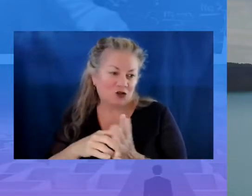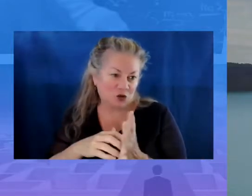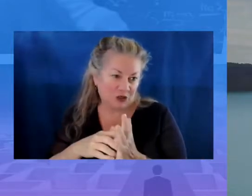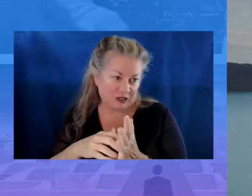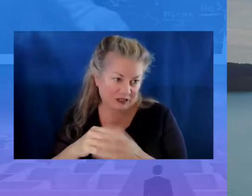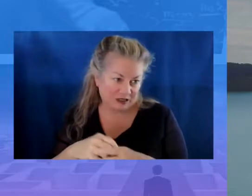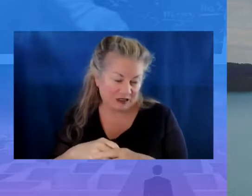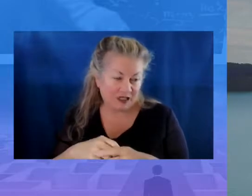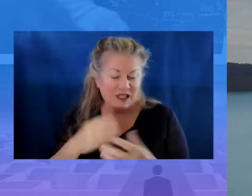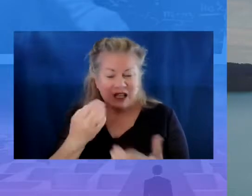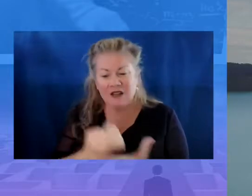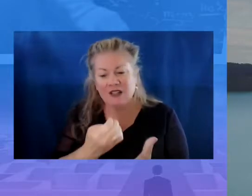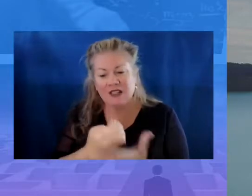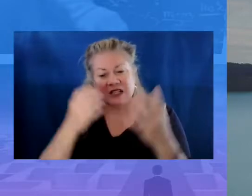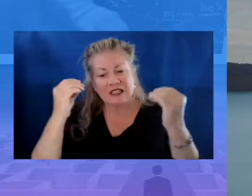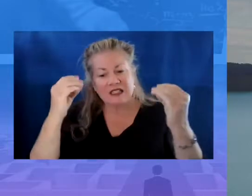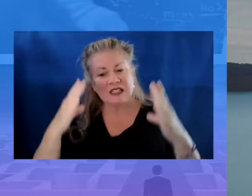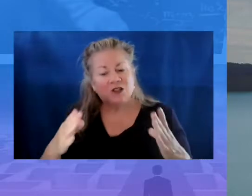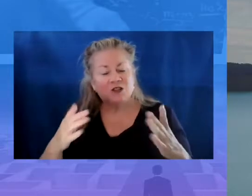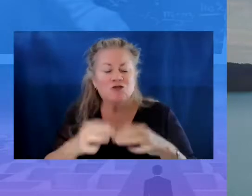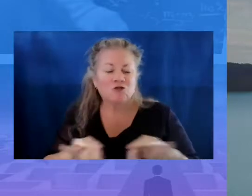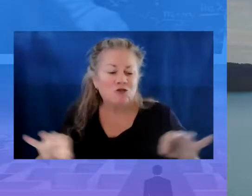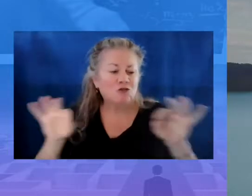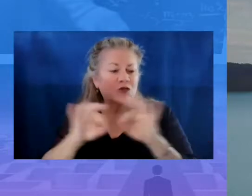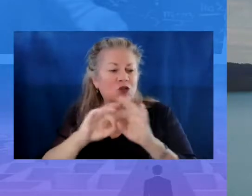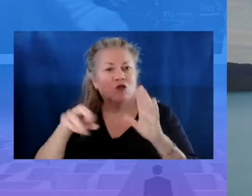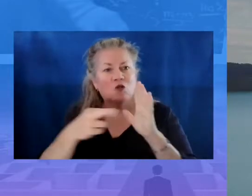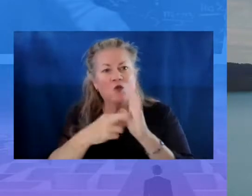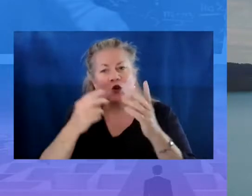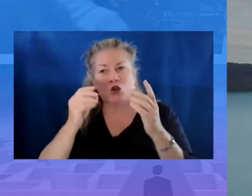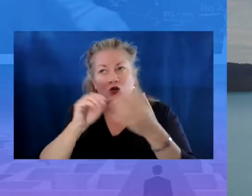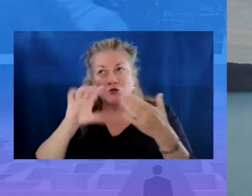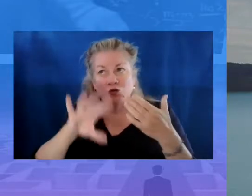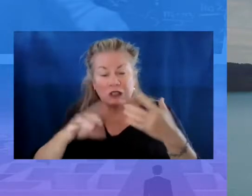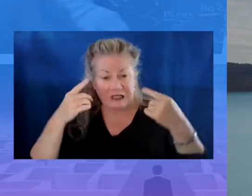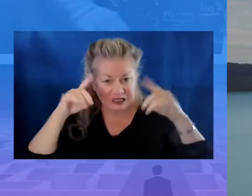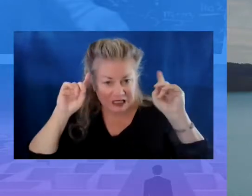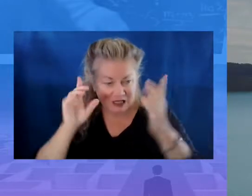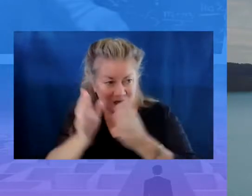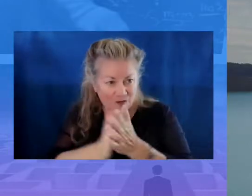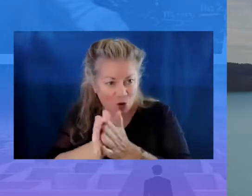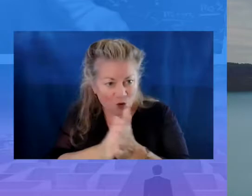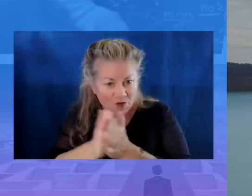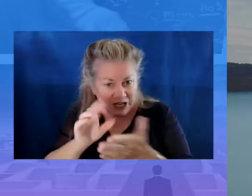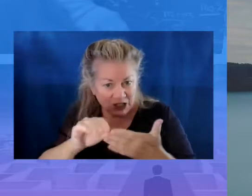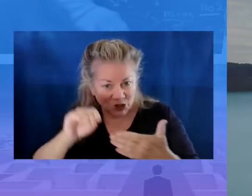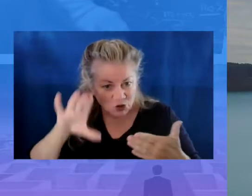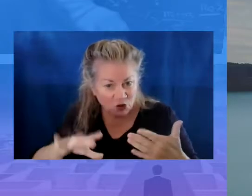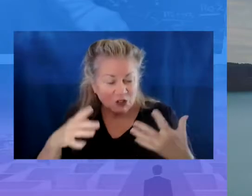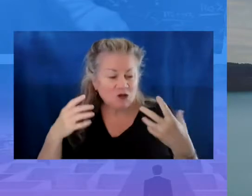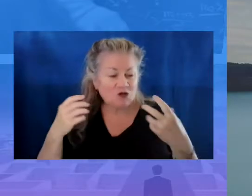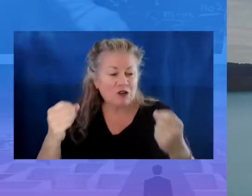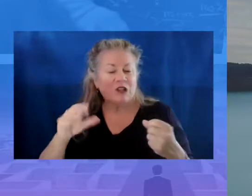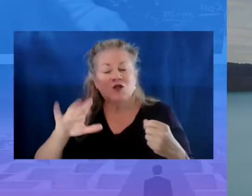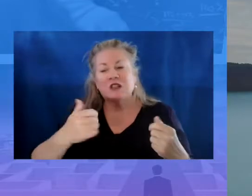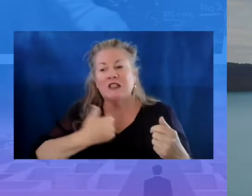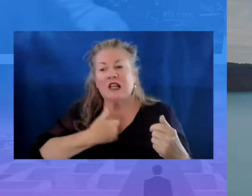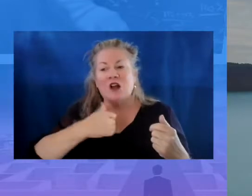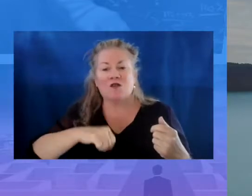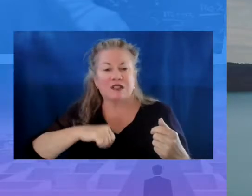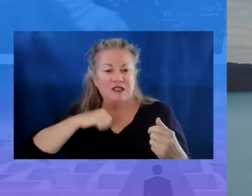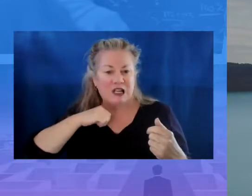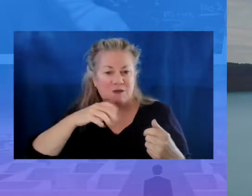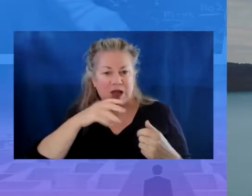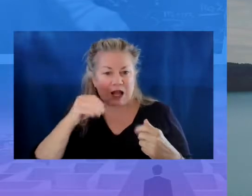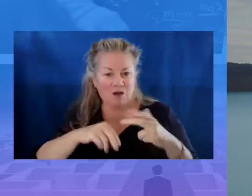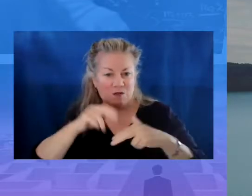The evidence is clear that teachers play a critical role in student success. They motivate students. They help strengthen their self